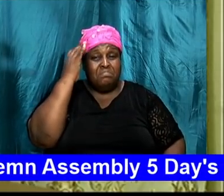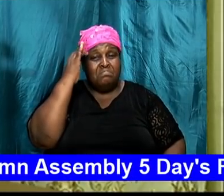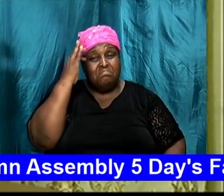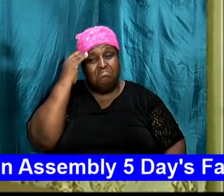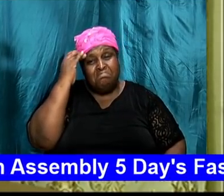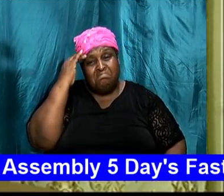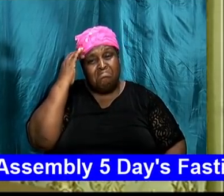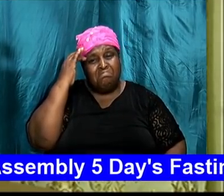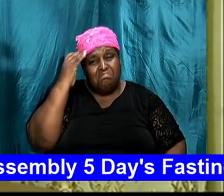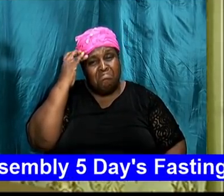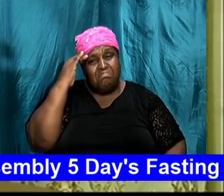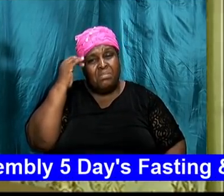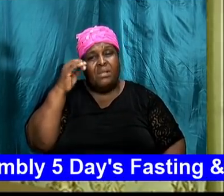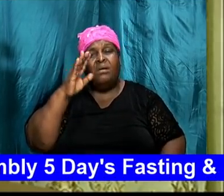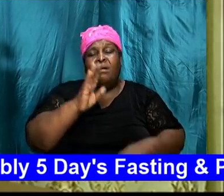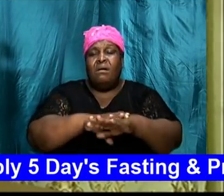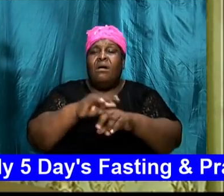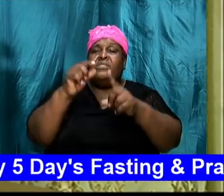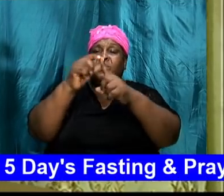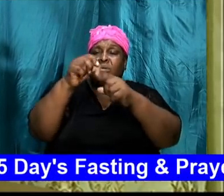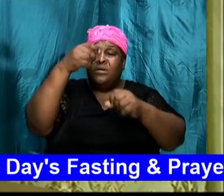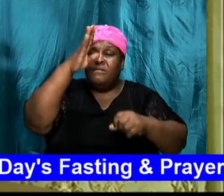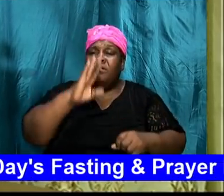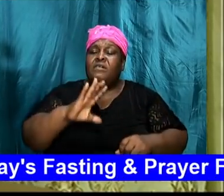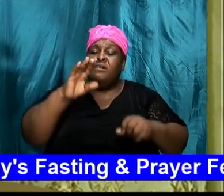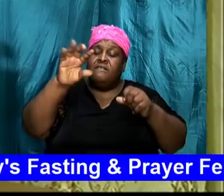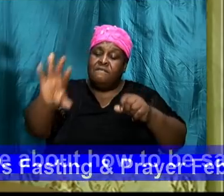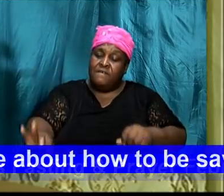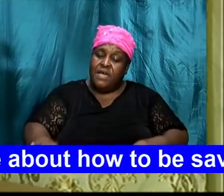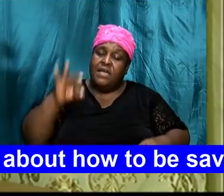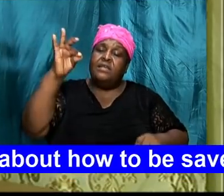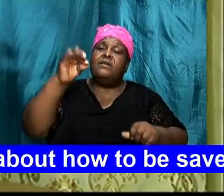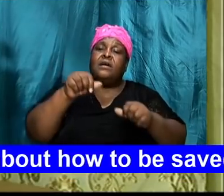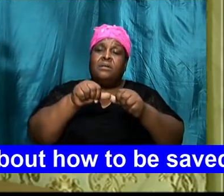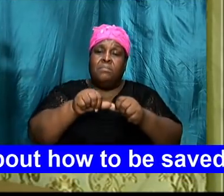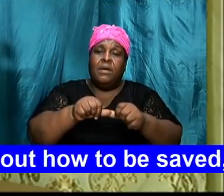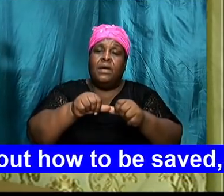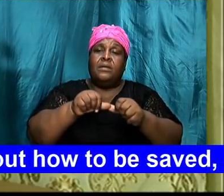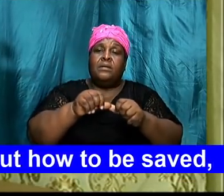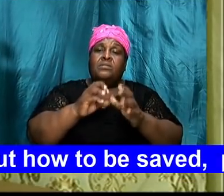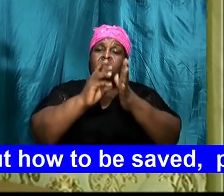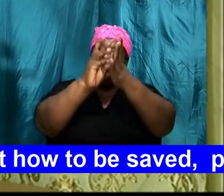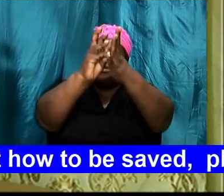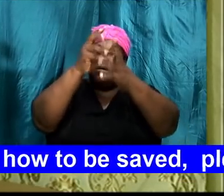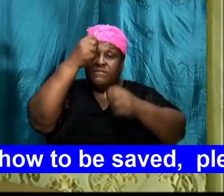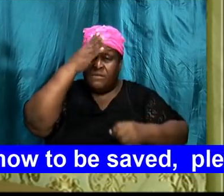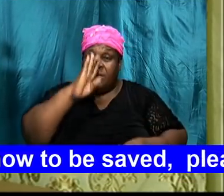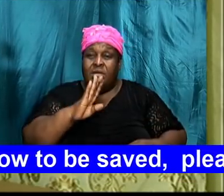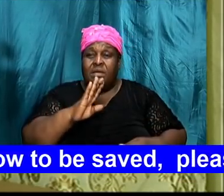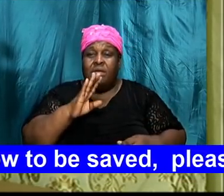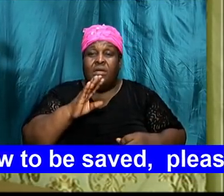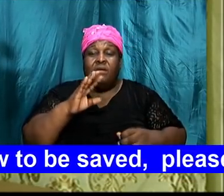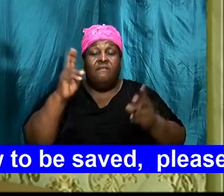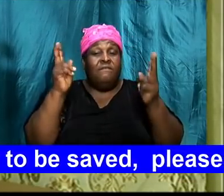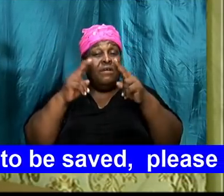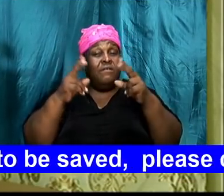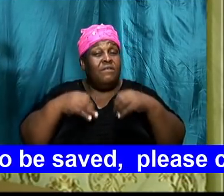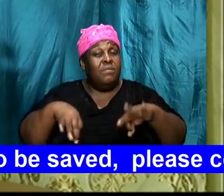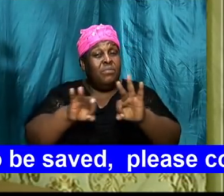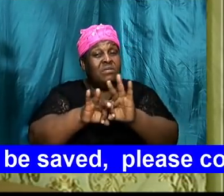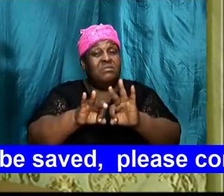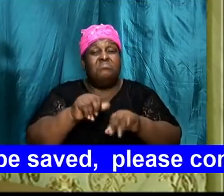finding and abiding in the will of God it is very important it is not as simple as